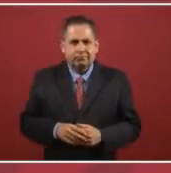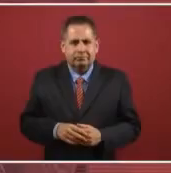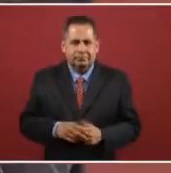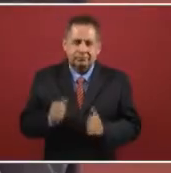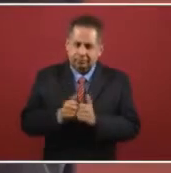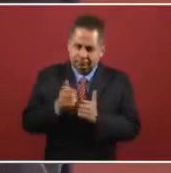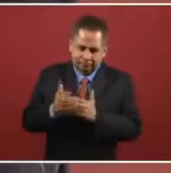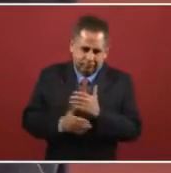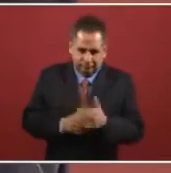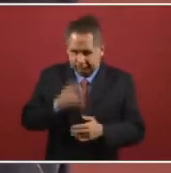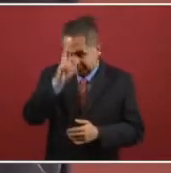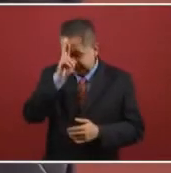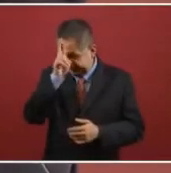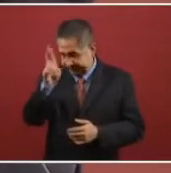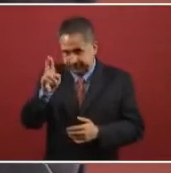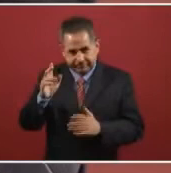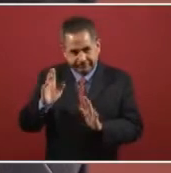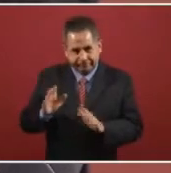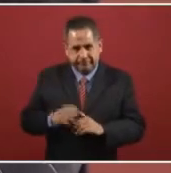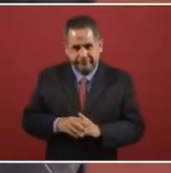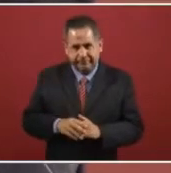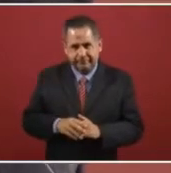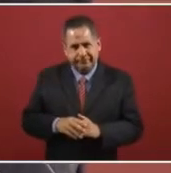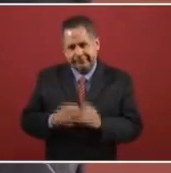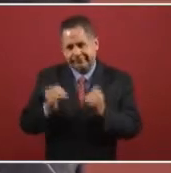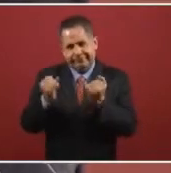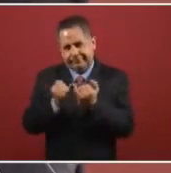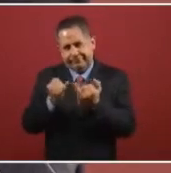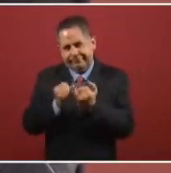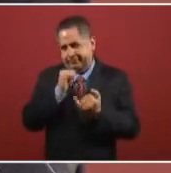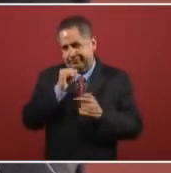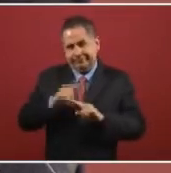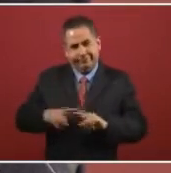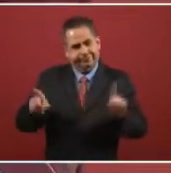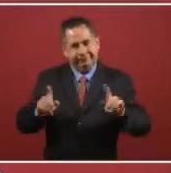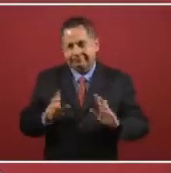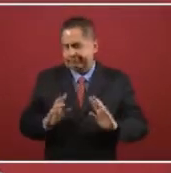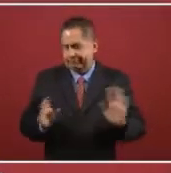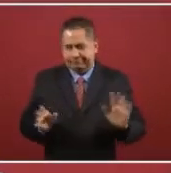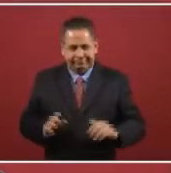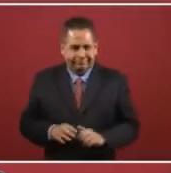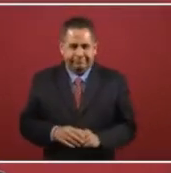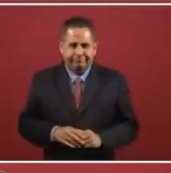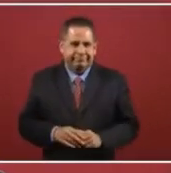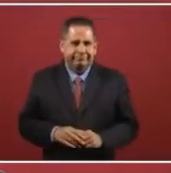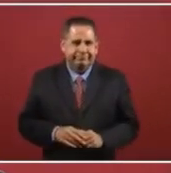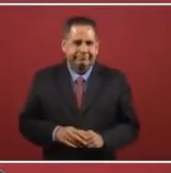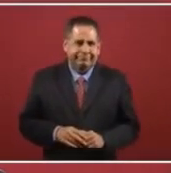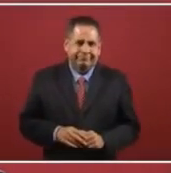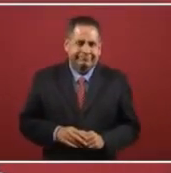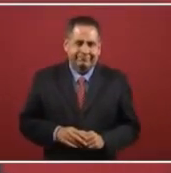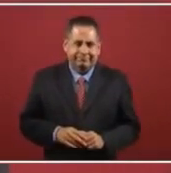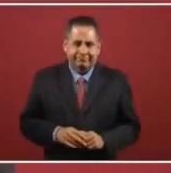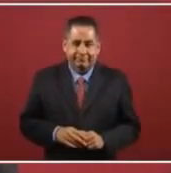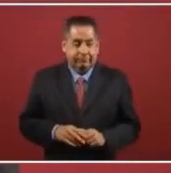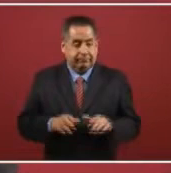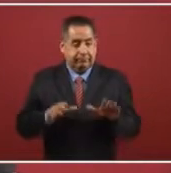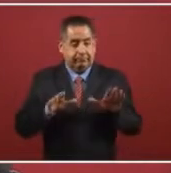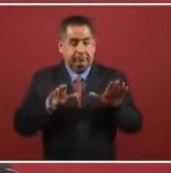with all respect, it's not the same to